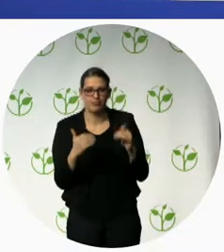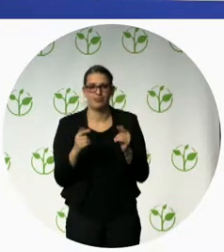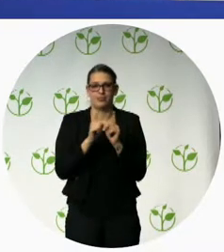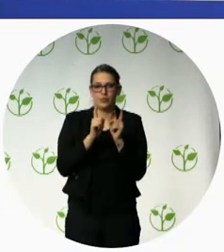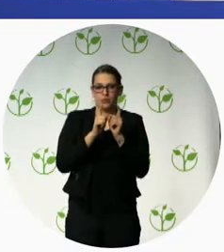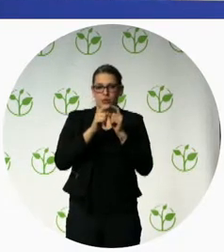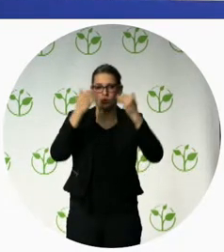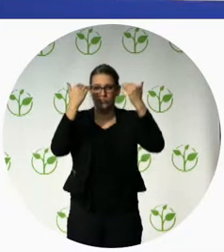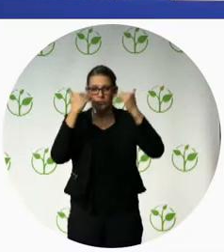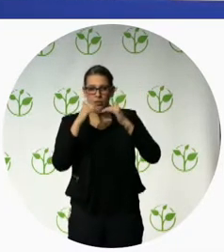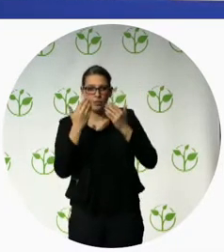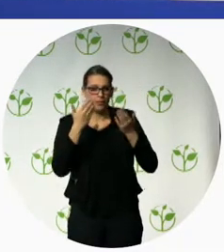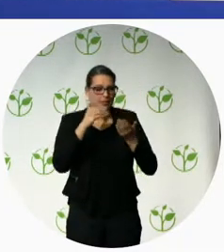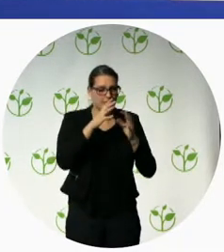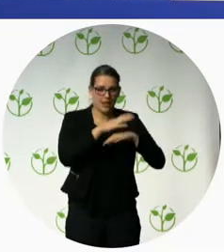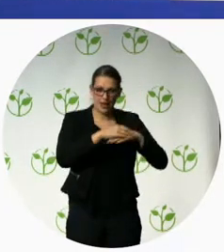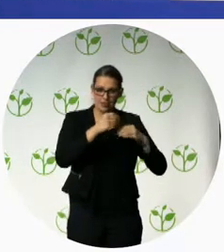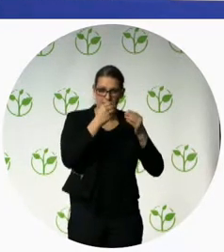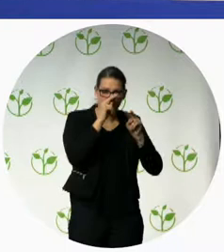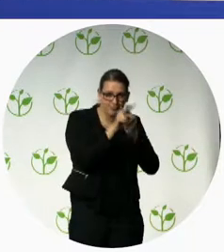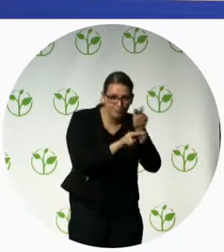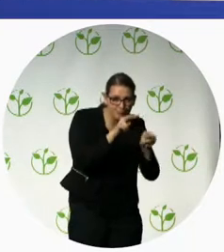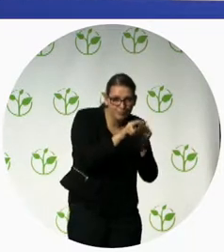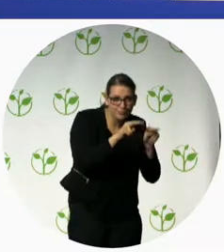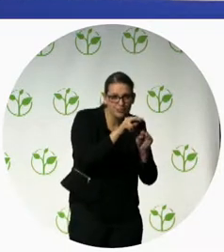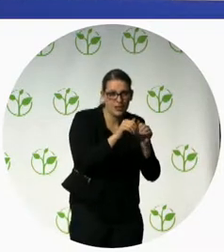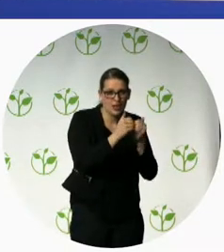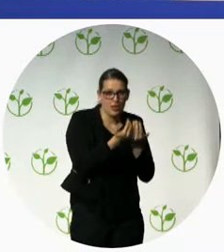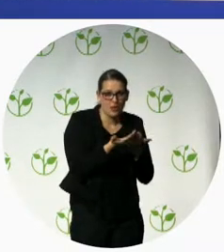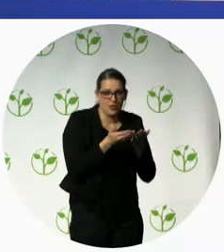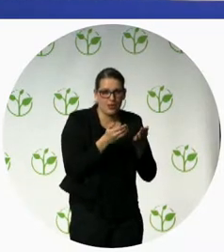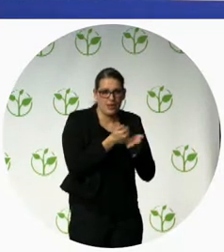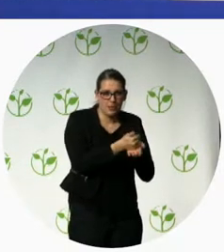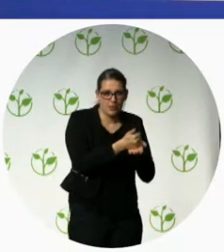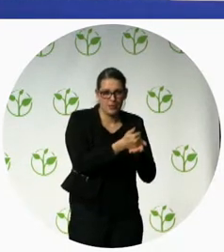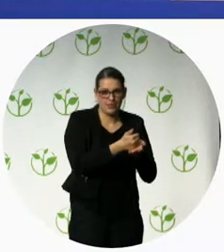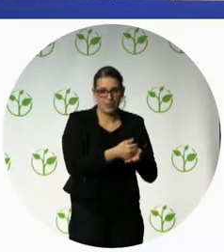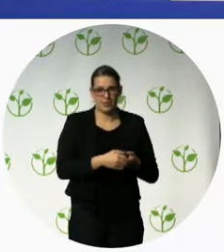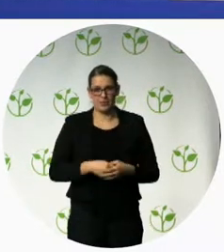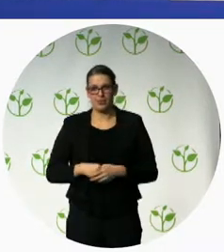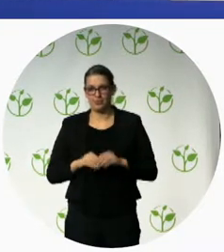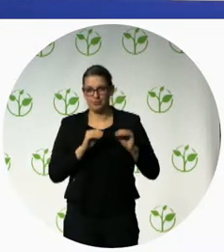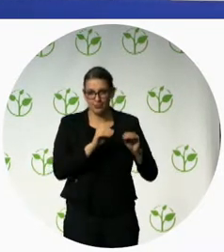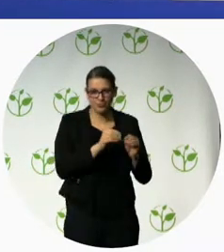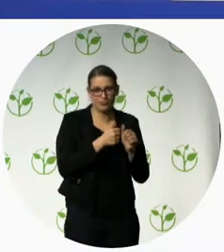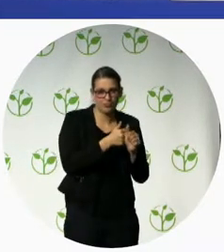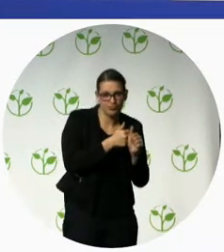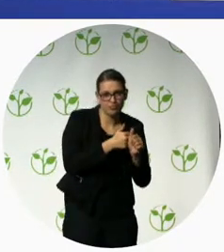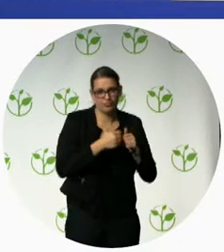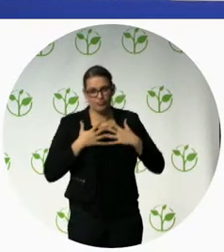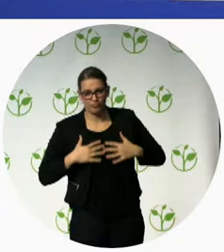it's a real problem because rehabilitation is a first step towards inclusion towards